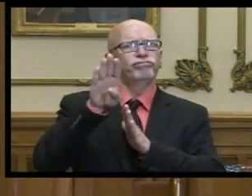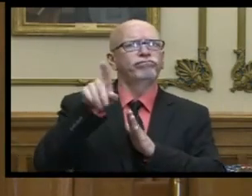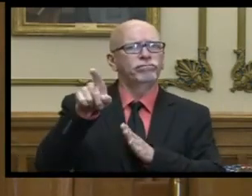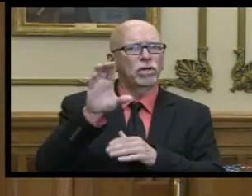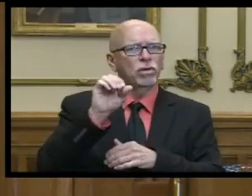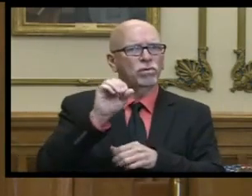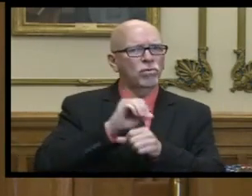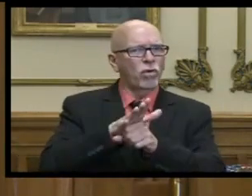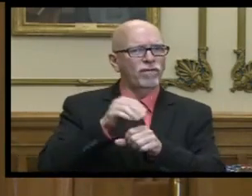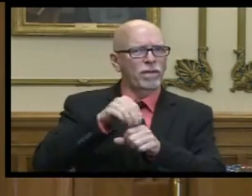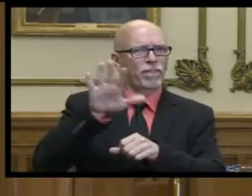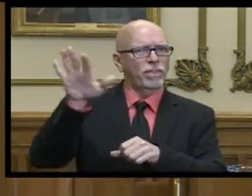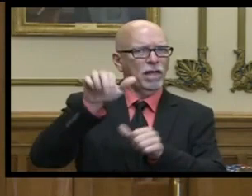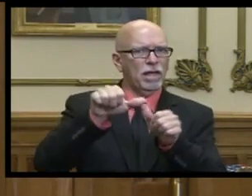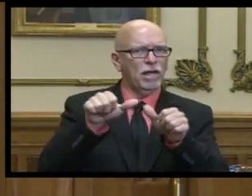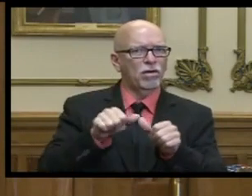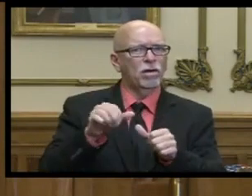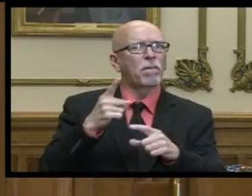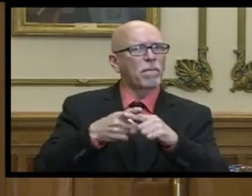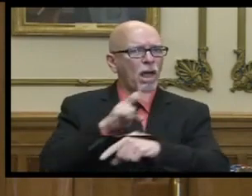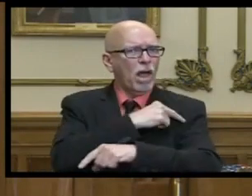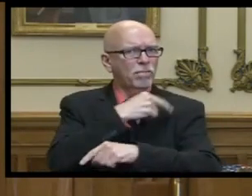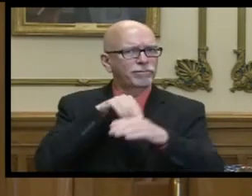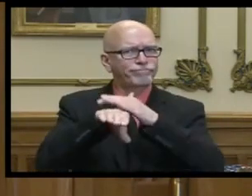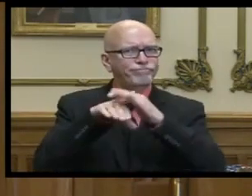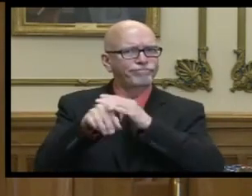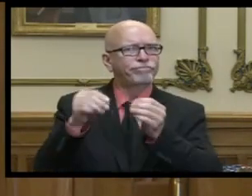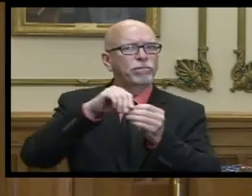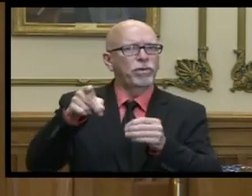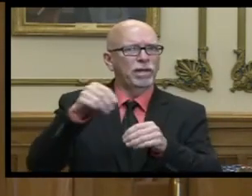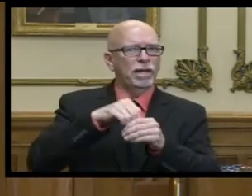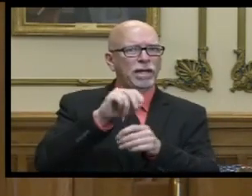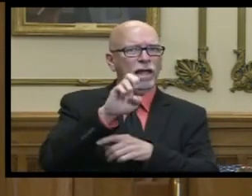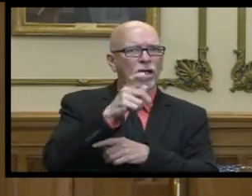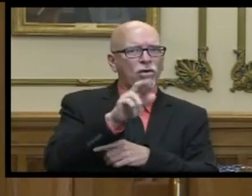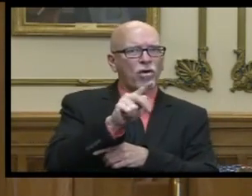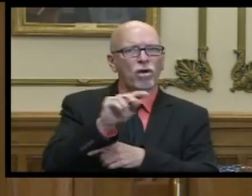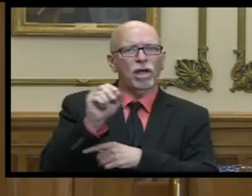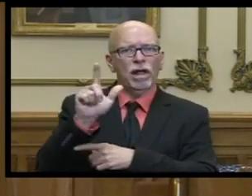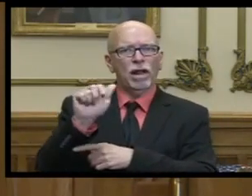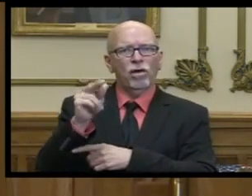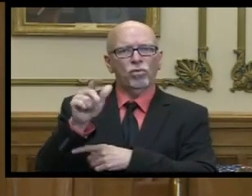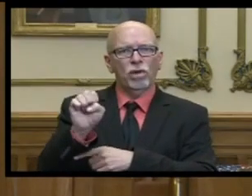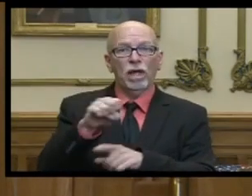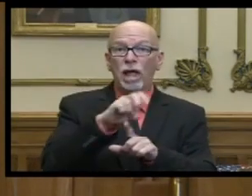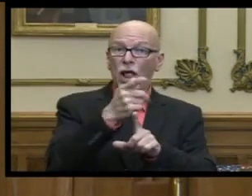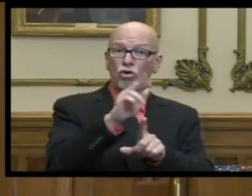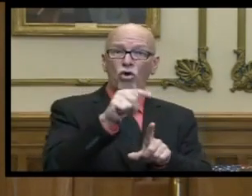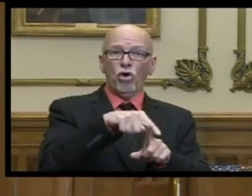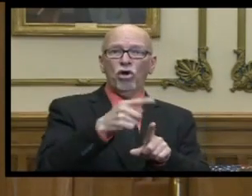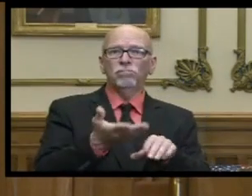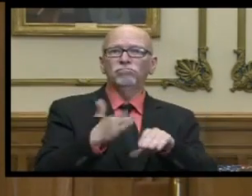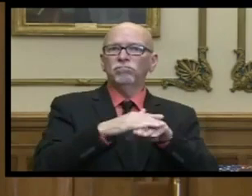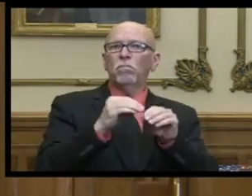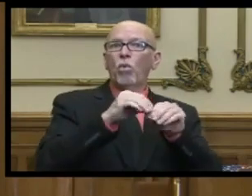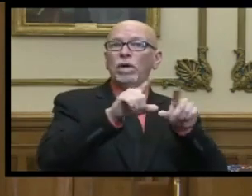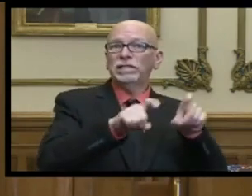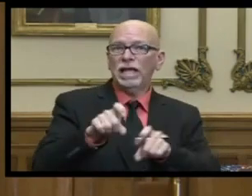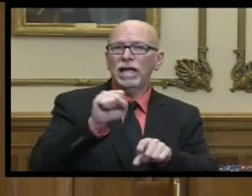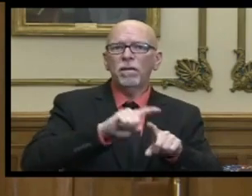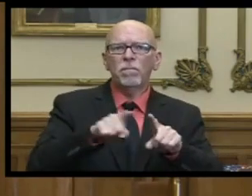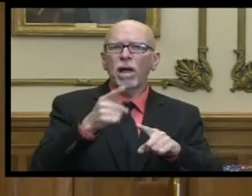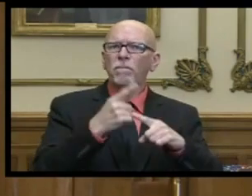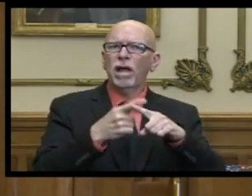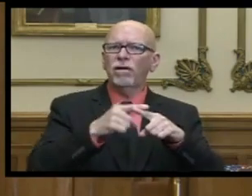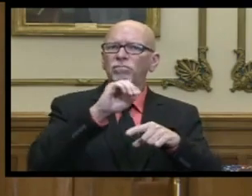19 cases and hospitalizations in elkhart and lagrange counties elkhart has had an increase in daily testing but the positivity